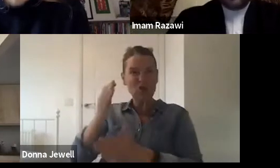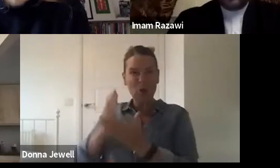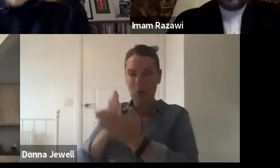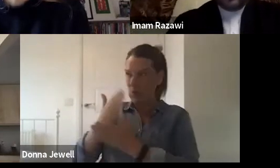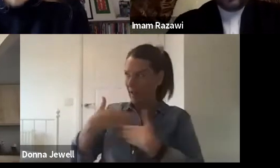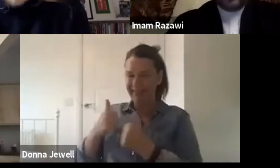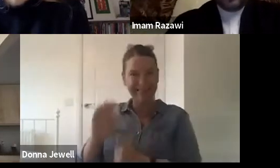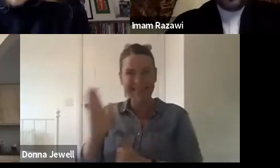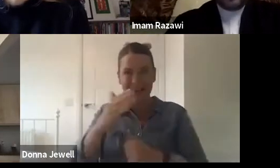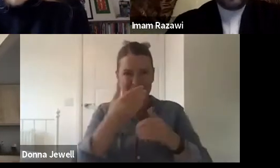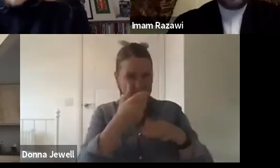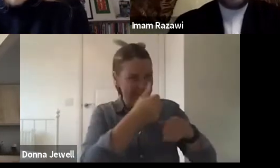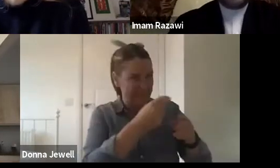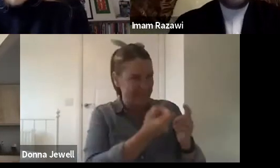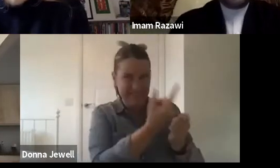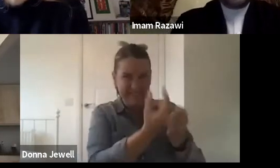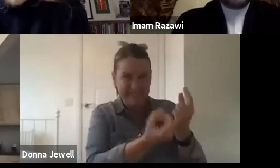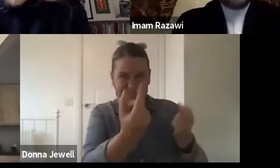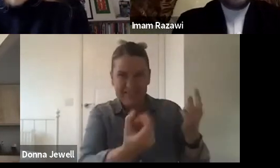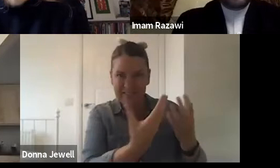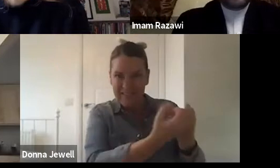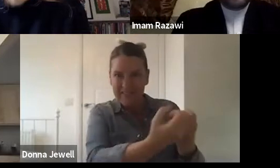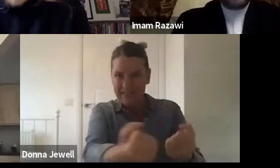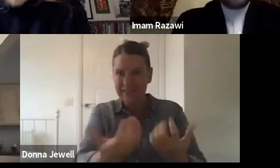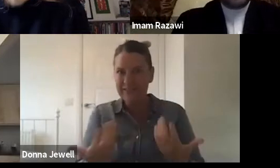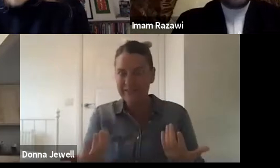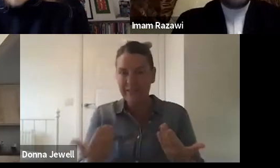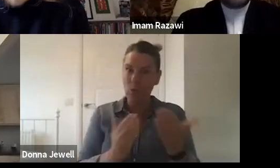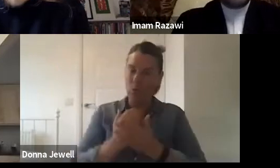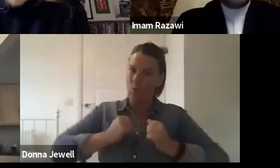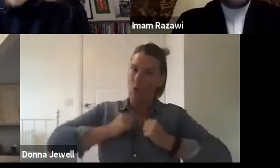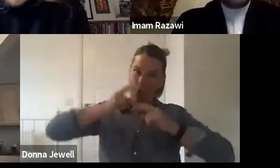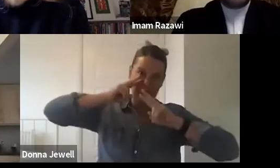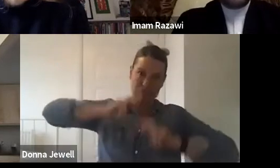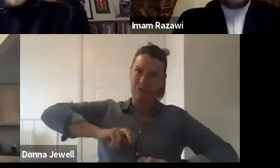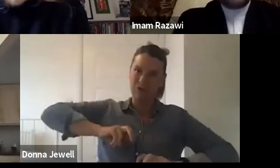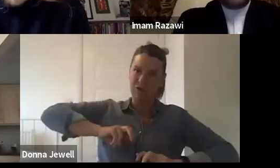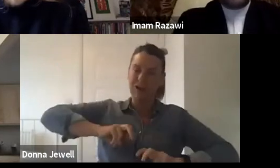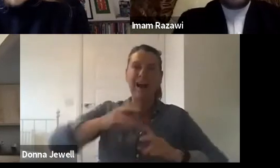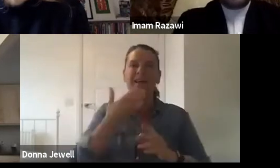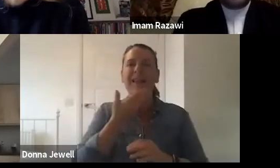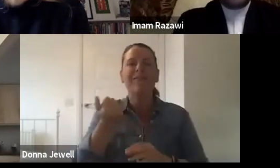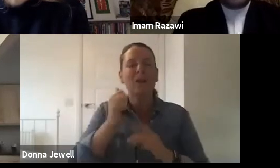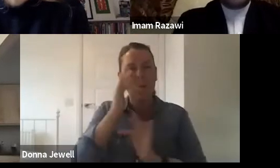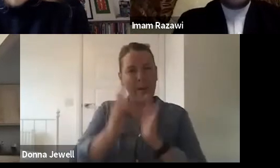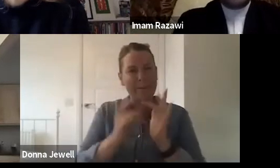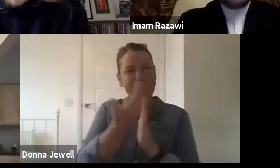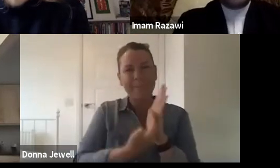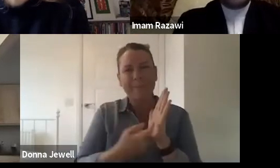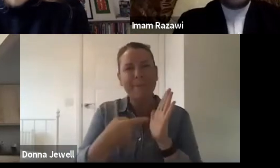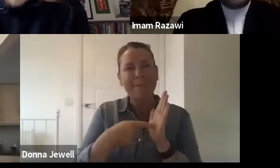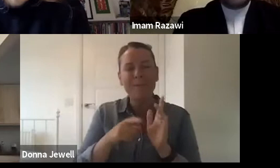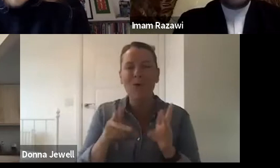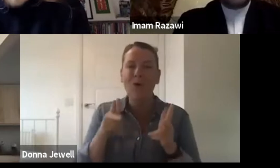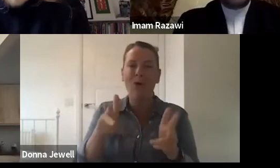through our research. And we've got a nice website actually called COVID-19 response, which